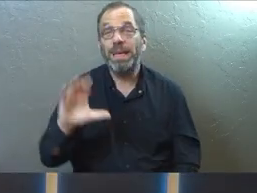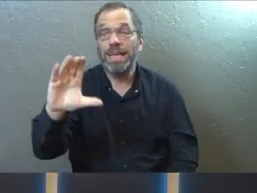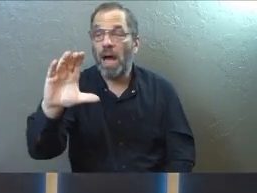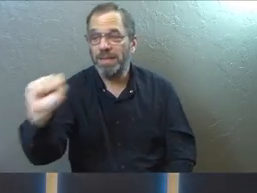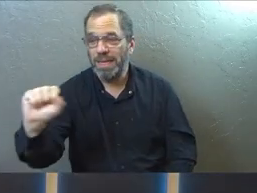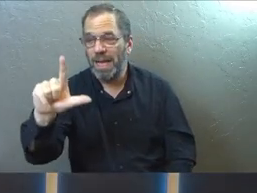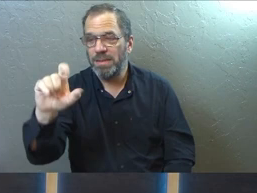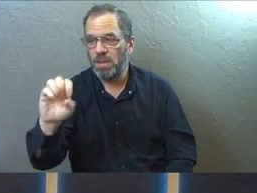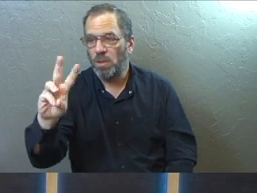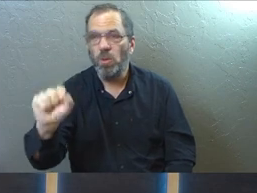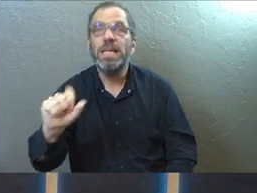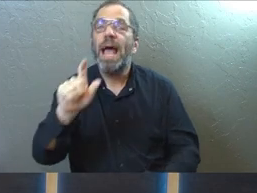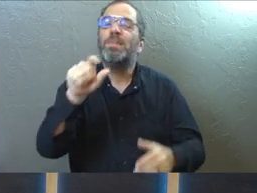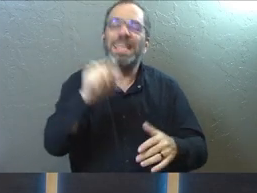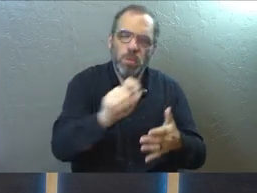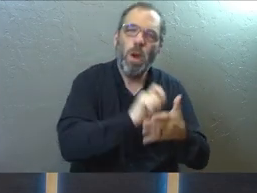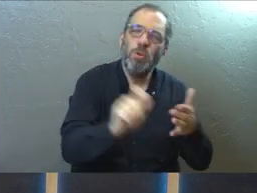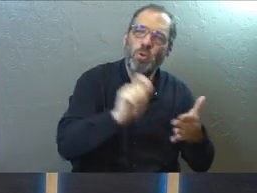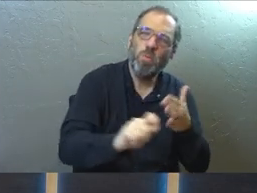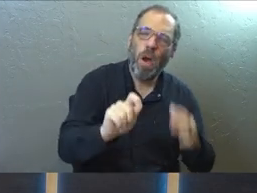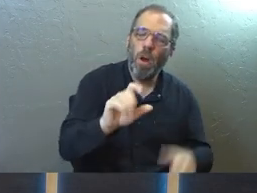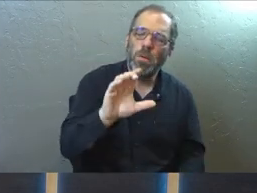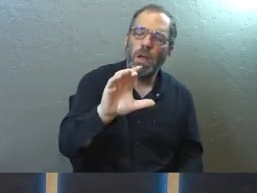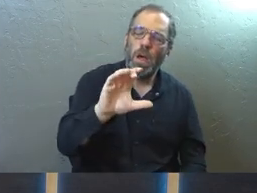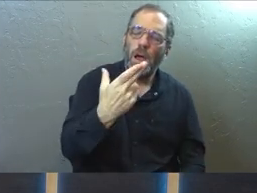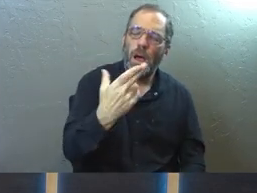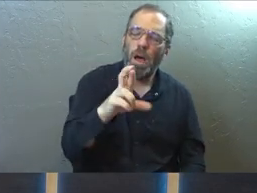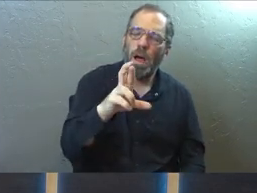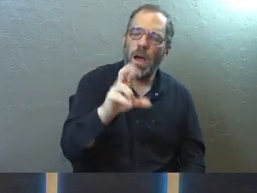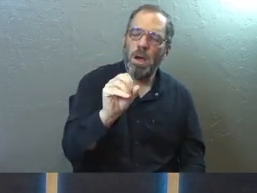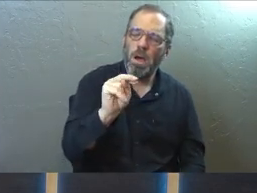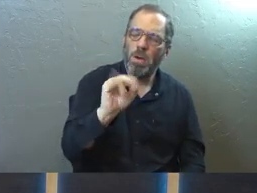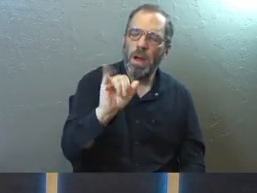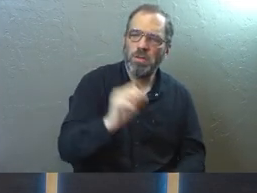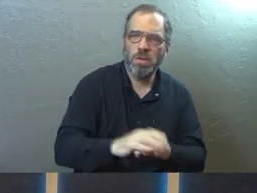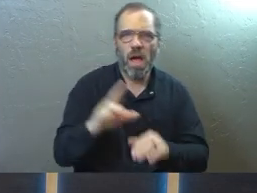He's the one who wrote Chronicles of Narnia that Tanner was talking about earlier.